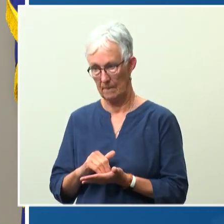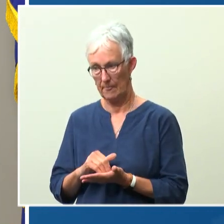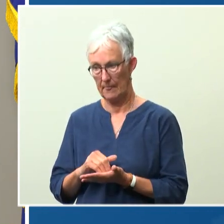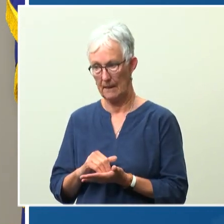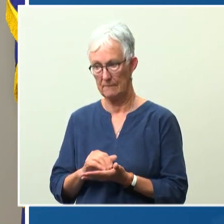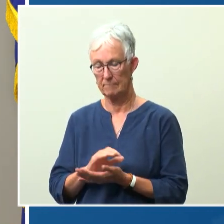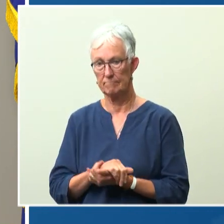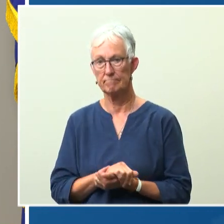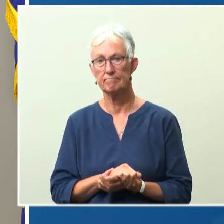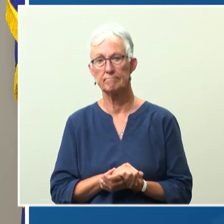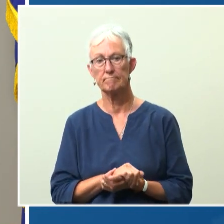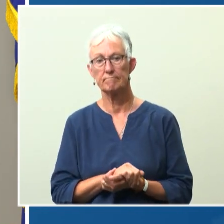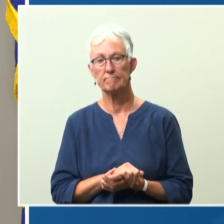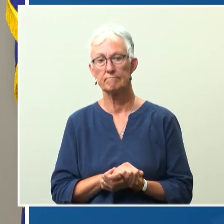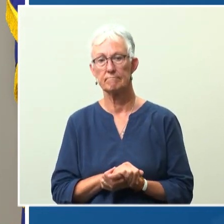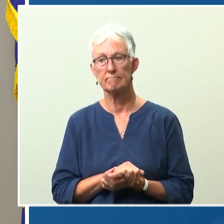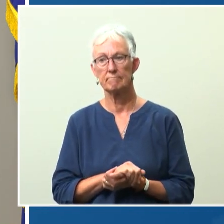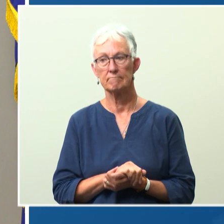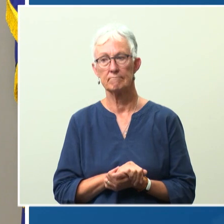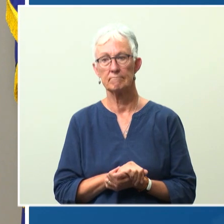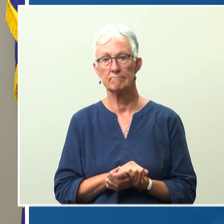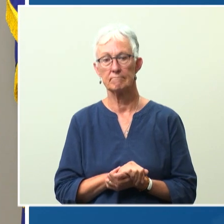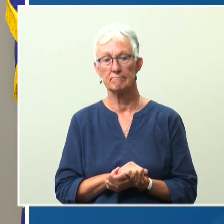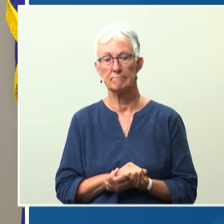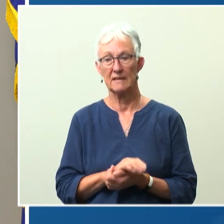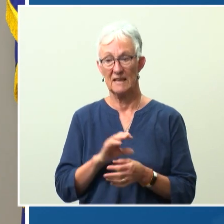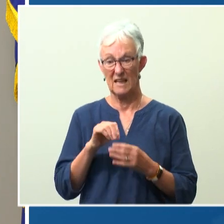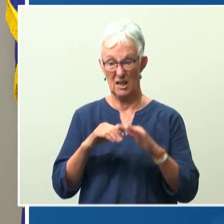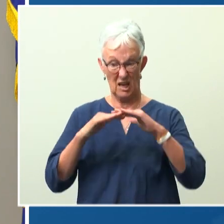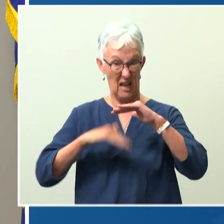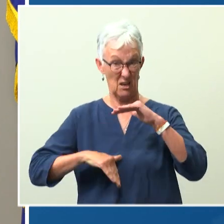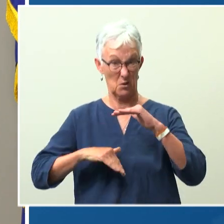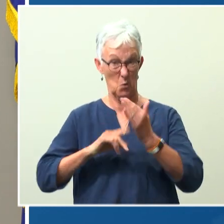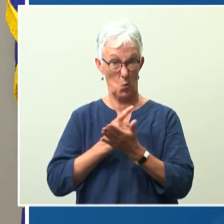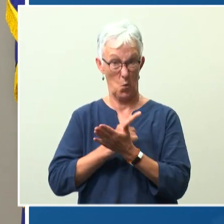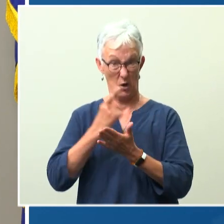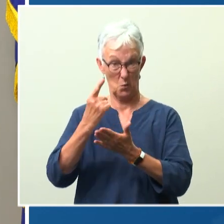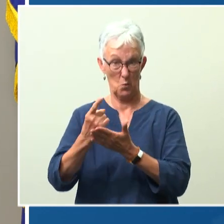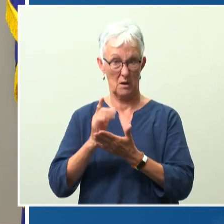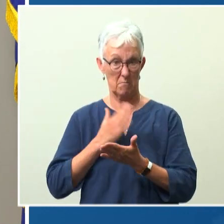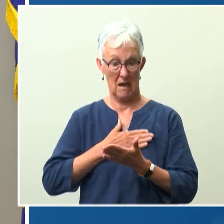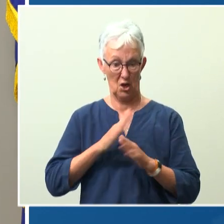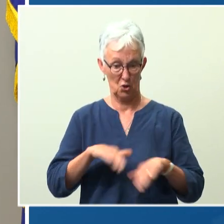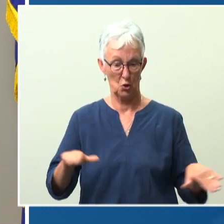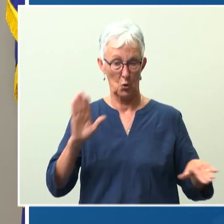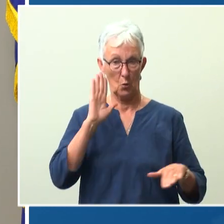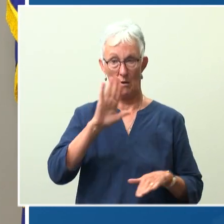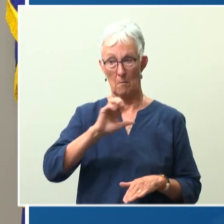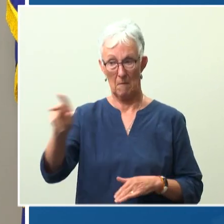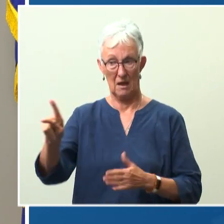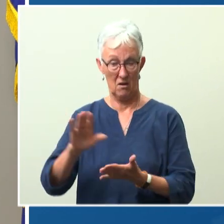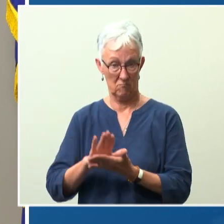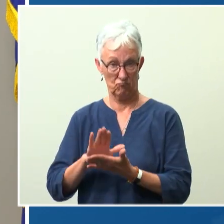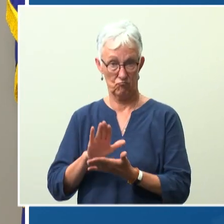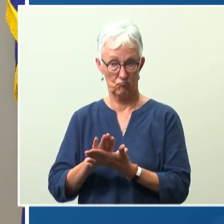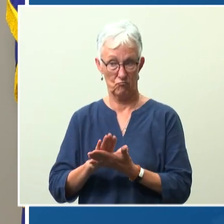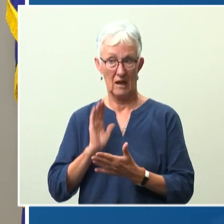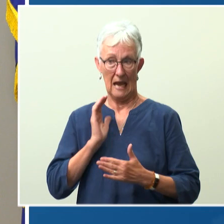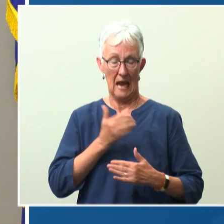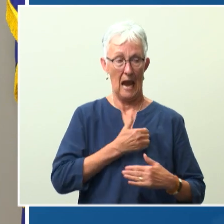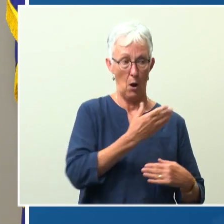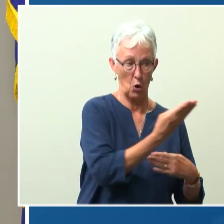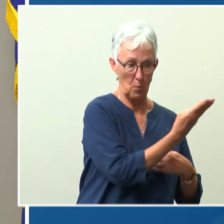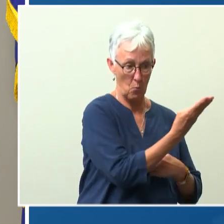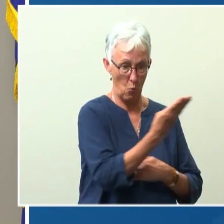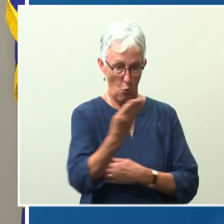In less than a week, my kids head back to school. Our morning routine will look a little different than today's. And one week